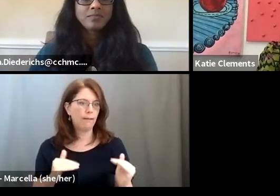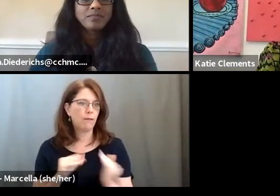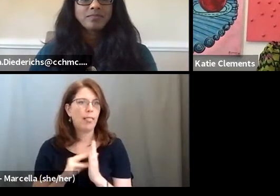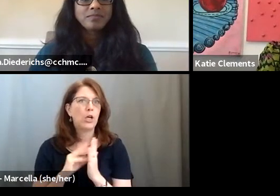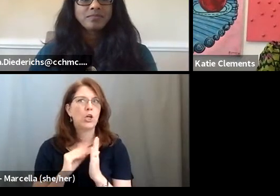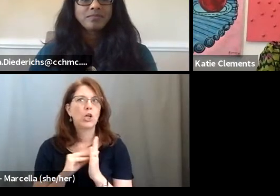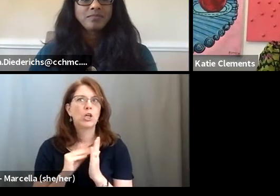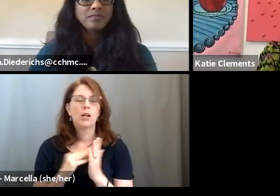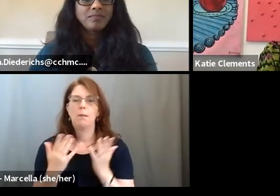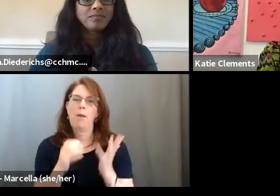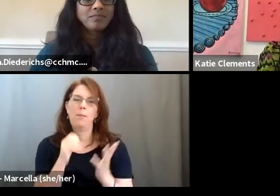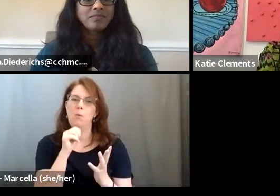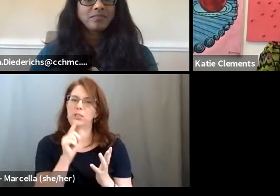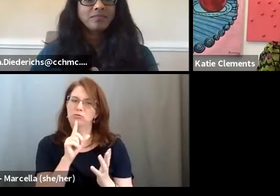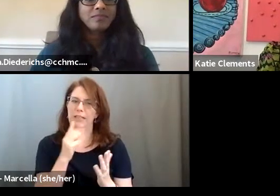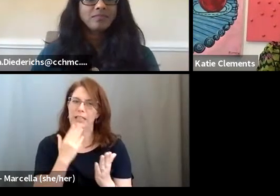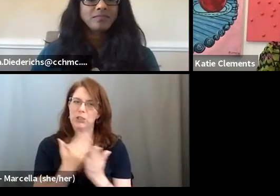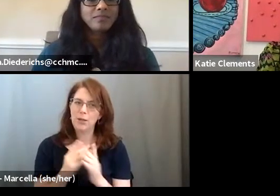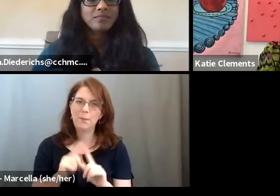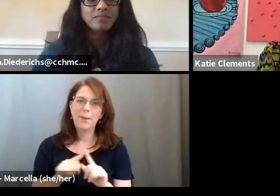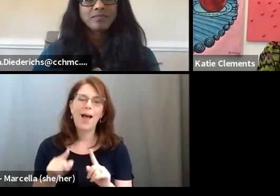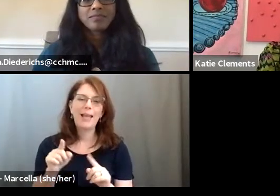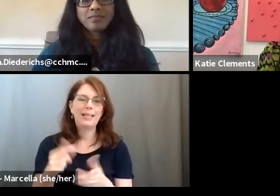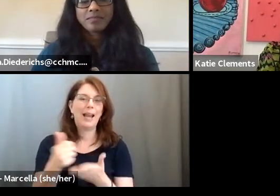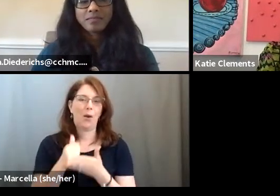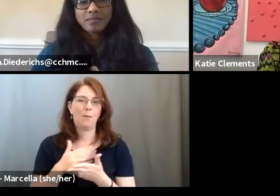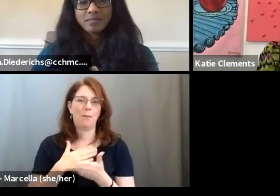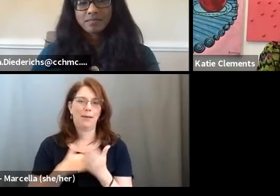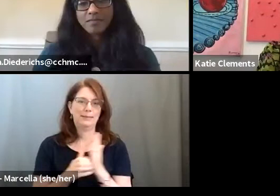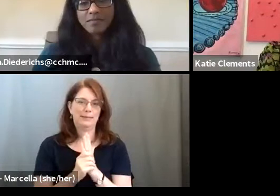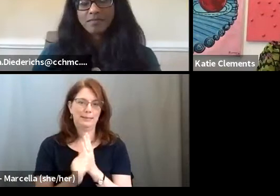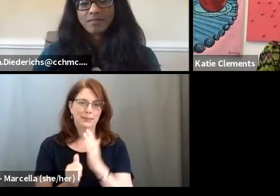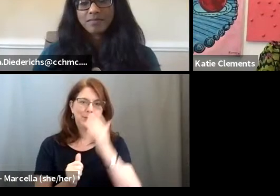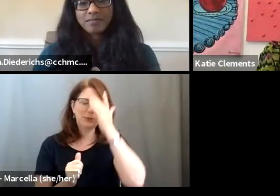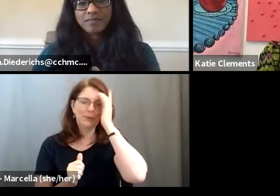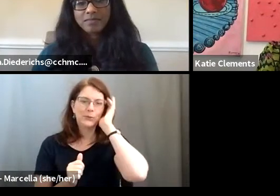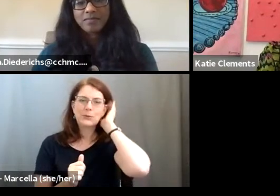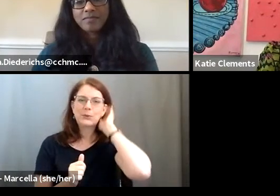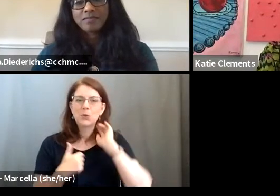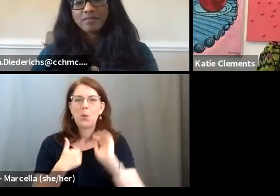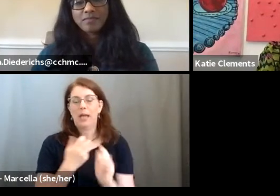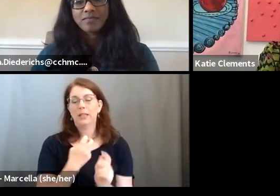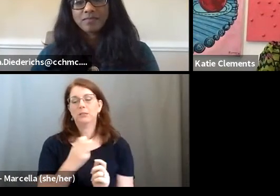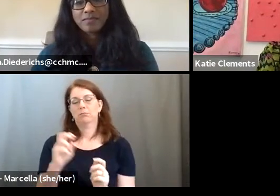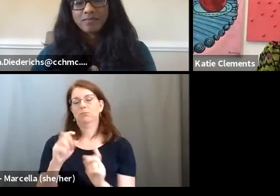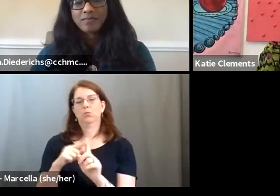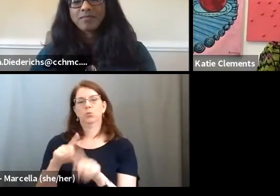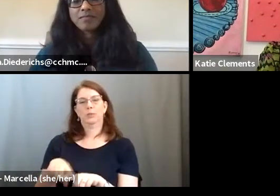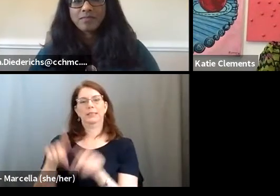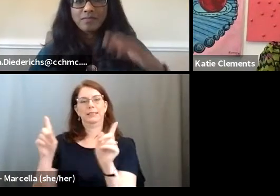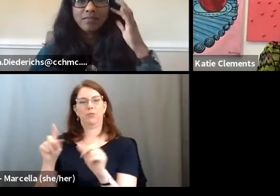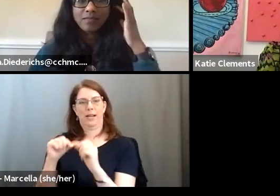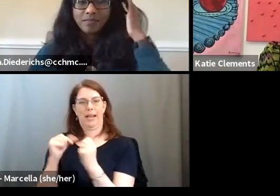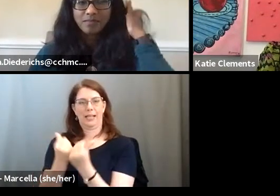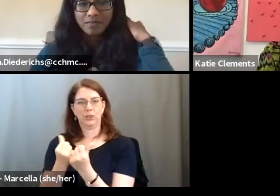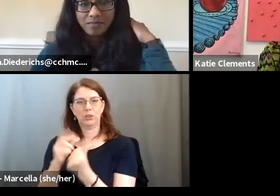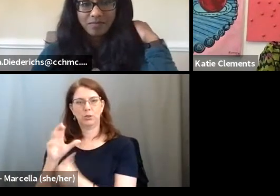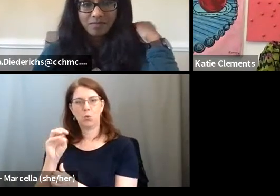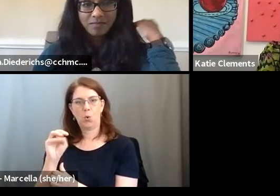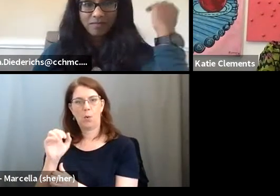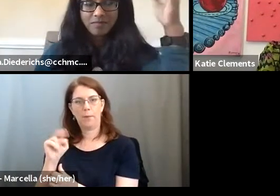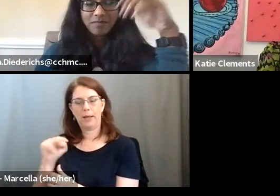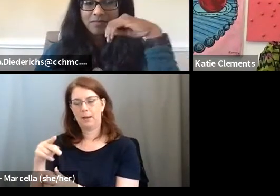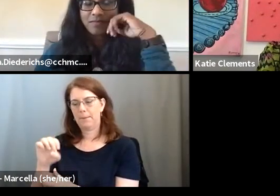wasn't great to help my skills. So I quickly moved into another agency, Roman Peshov, which was a really strong